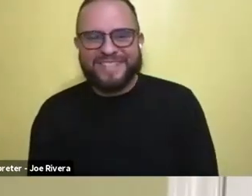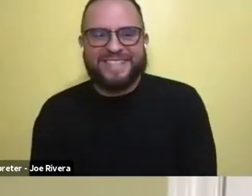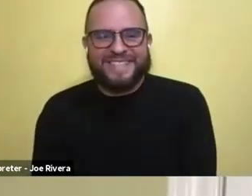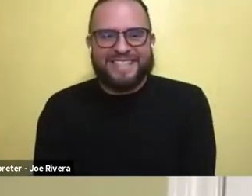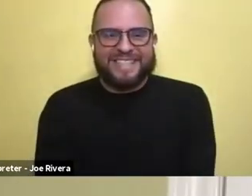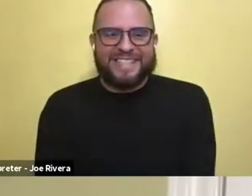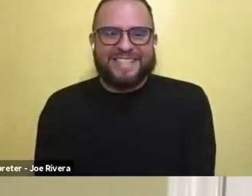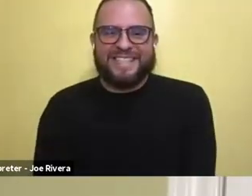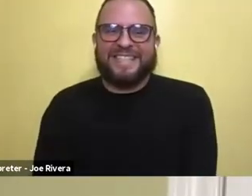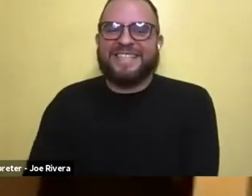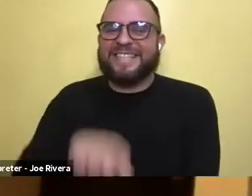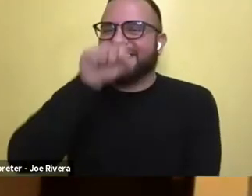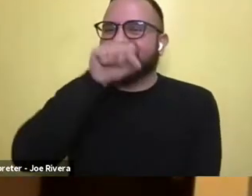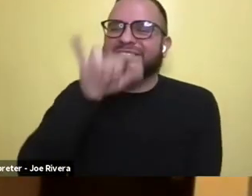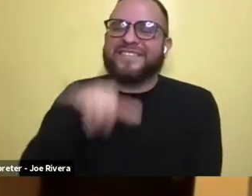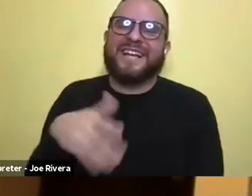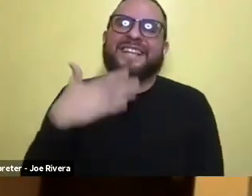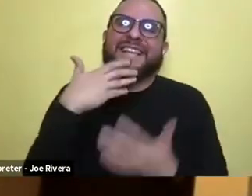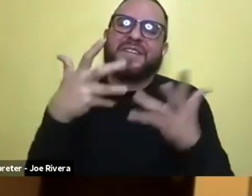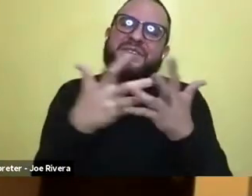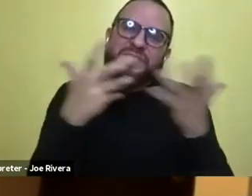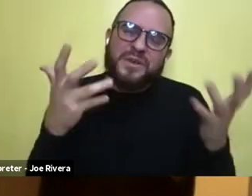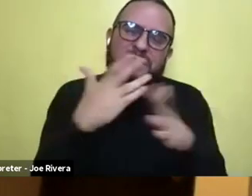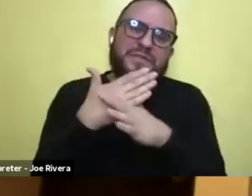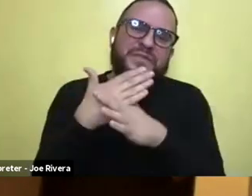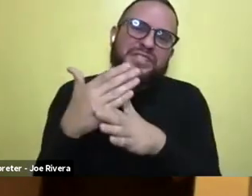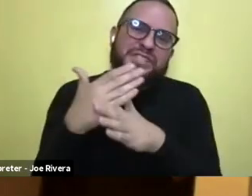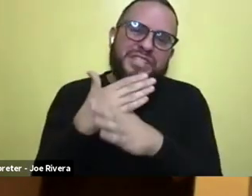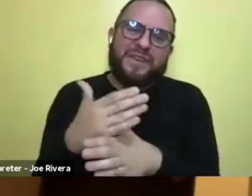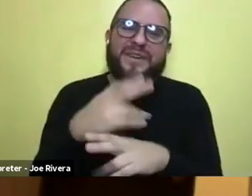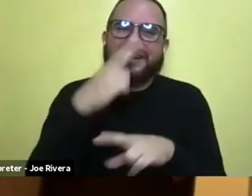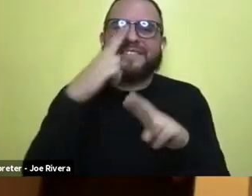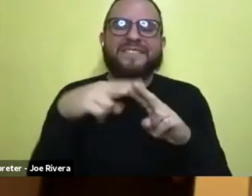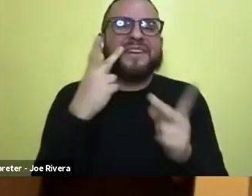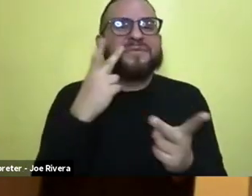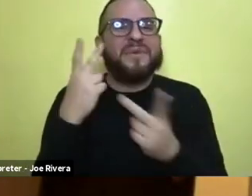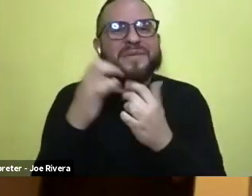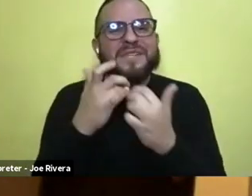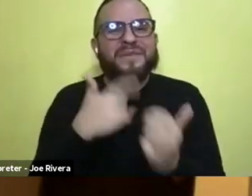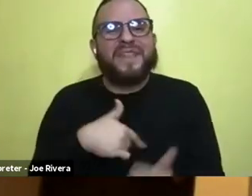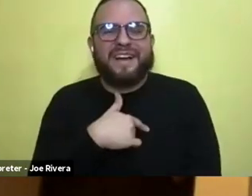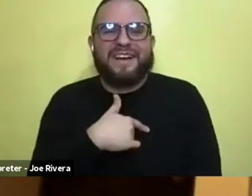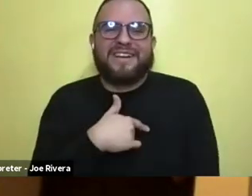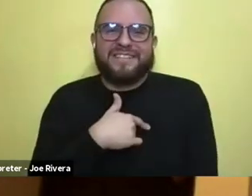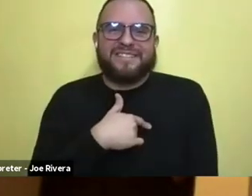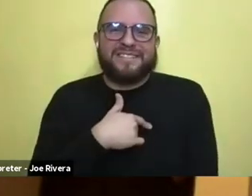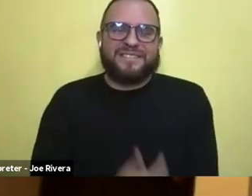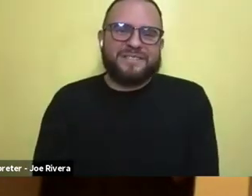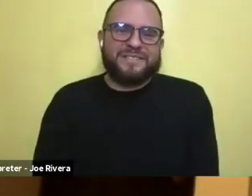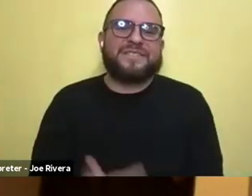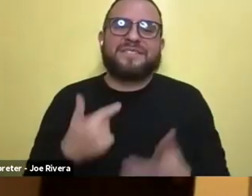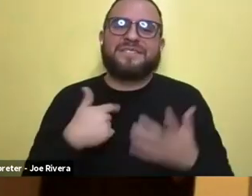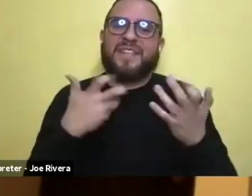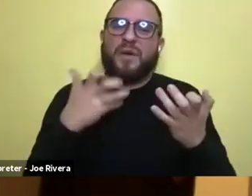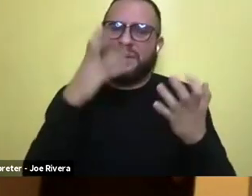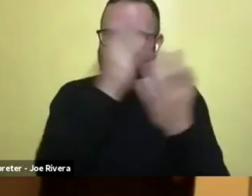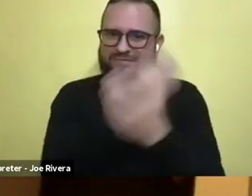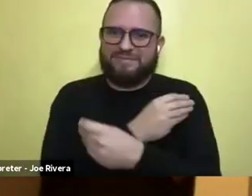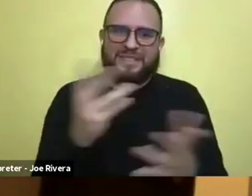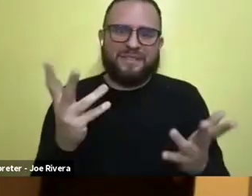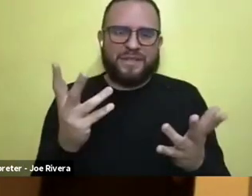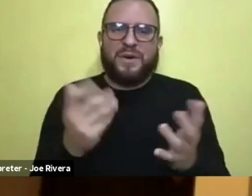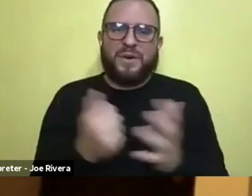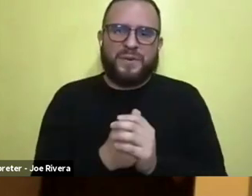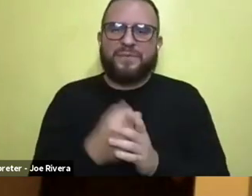Love that. Okay, guys, thank you so much for sharing, um, all those fun memories with us. Um, so I just want to let everybody know that if